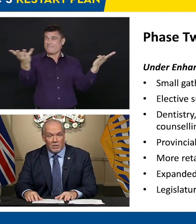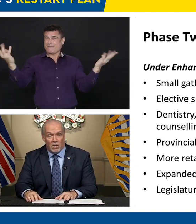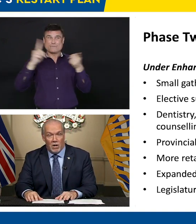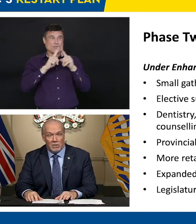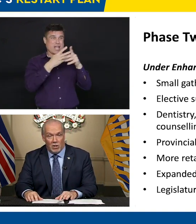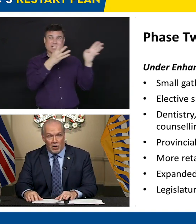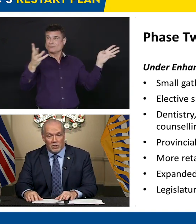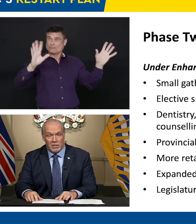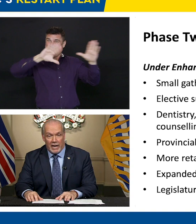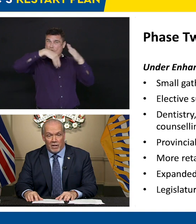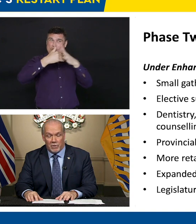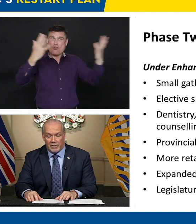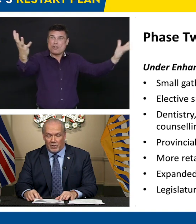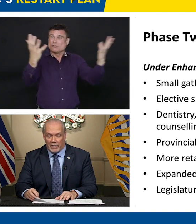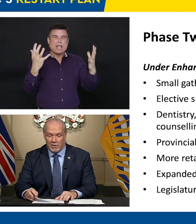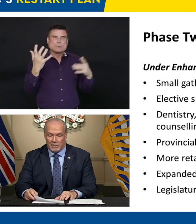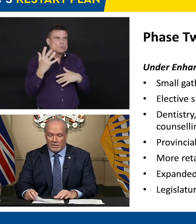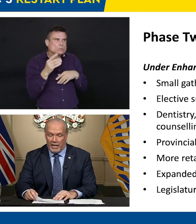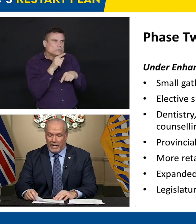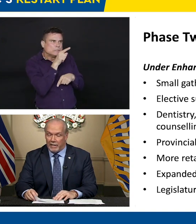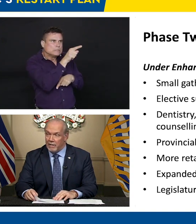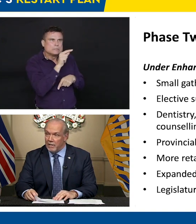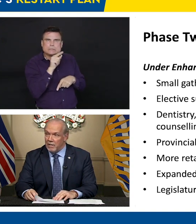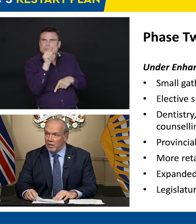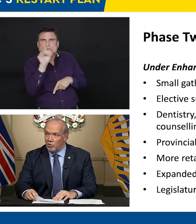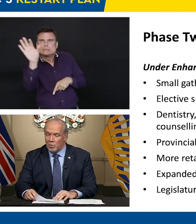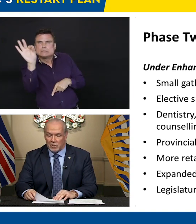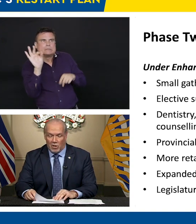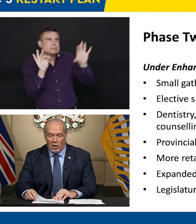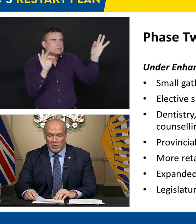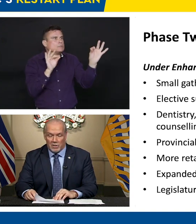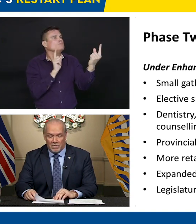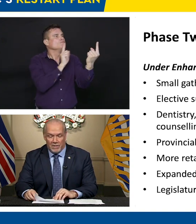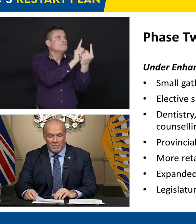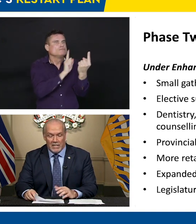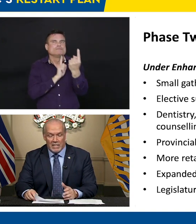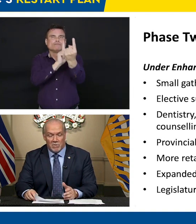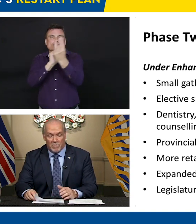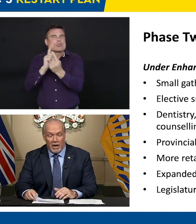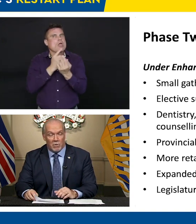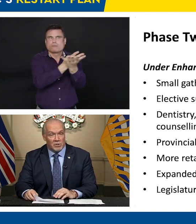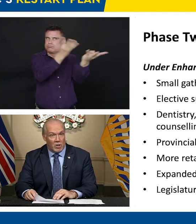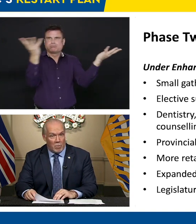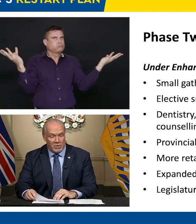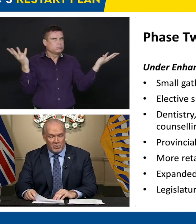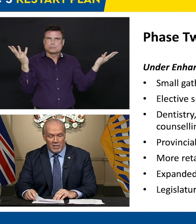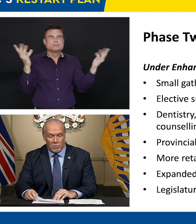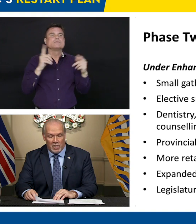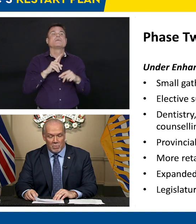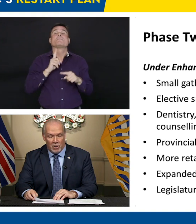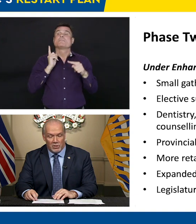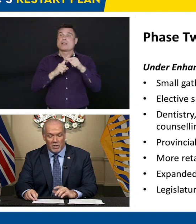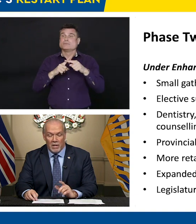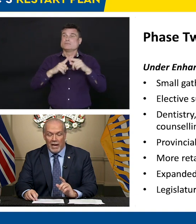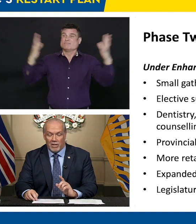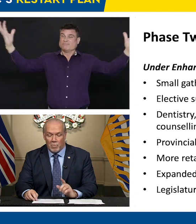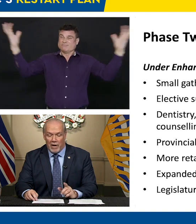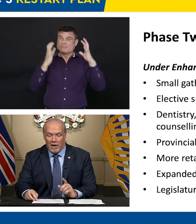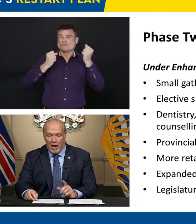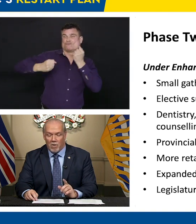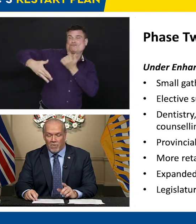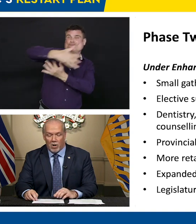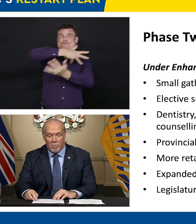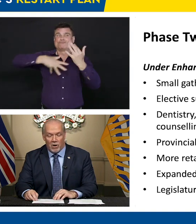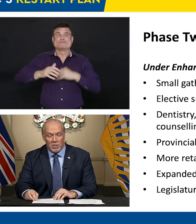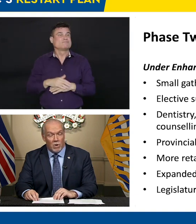Restrictions on large gatherings are here to stay. Groups larger than 50 give the virus an opportunity to reemerge. And